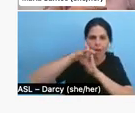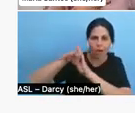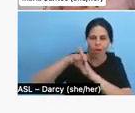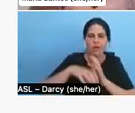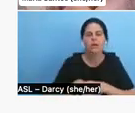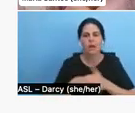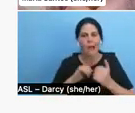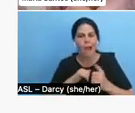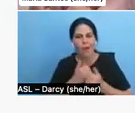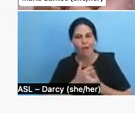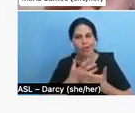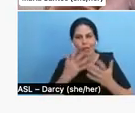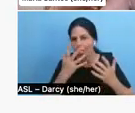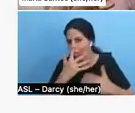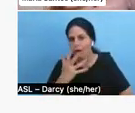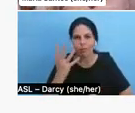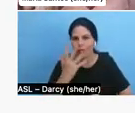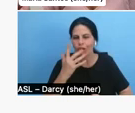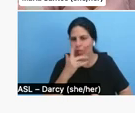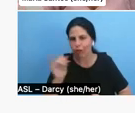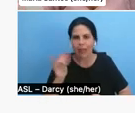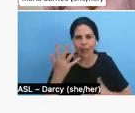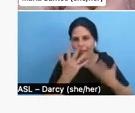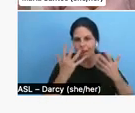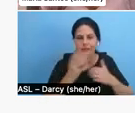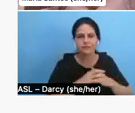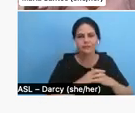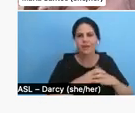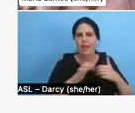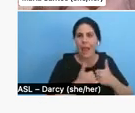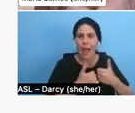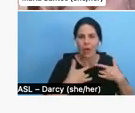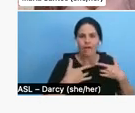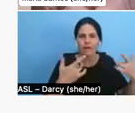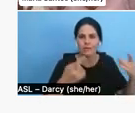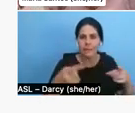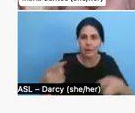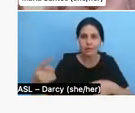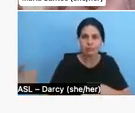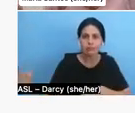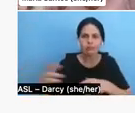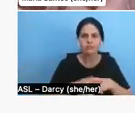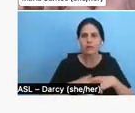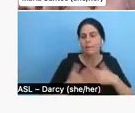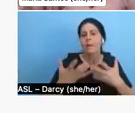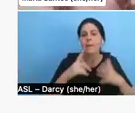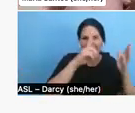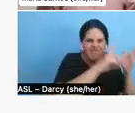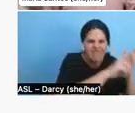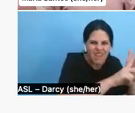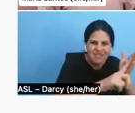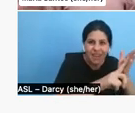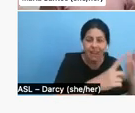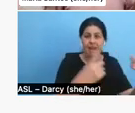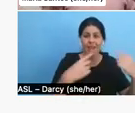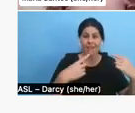would look like, the events that would play out, what you will investigate and hopefully get some answers to. Um, but now